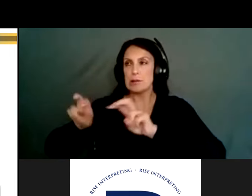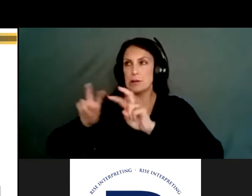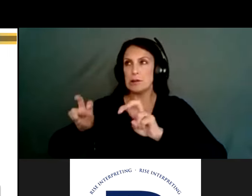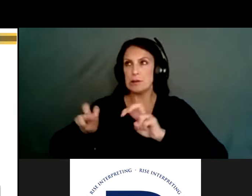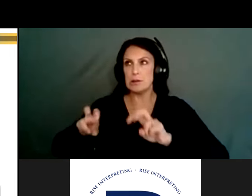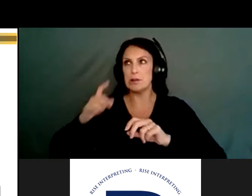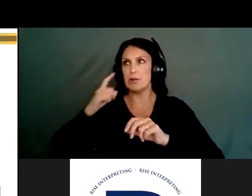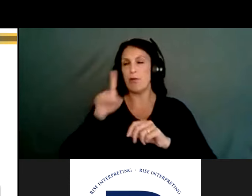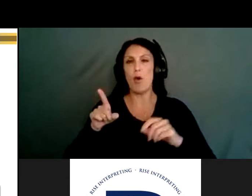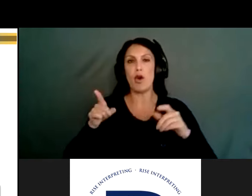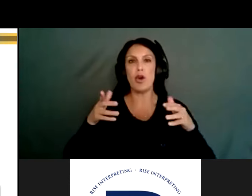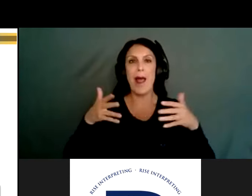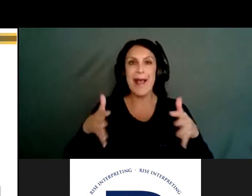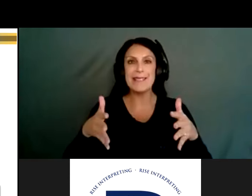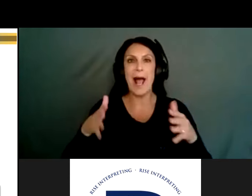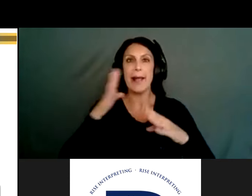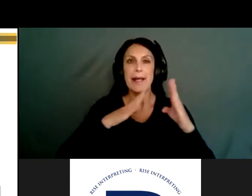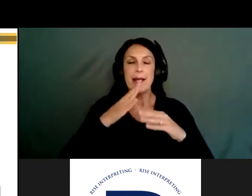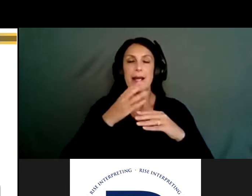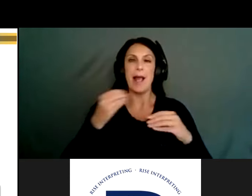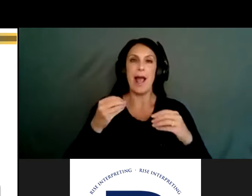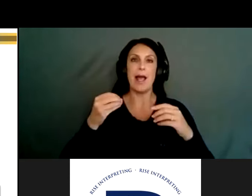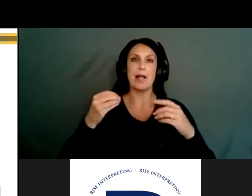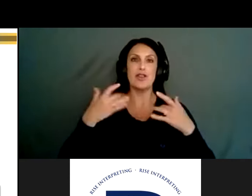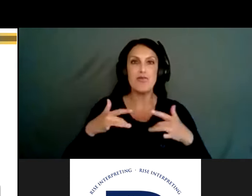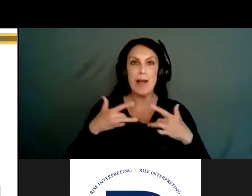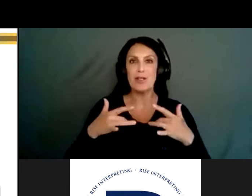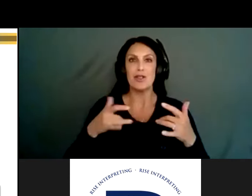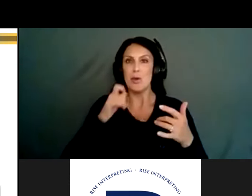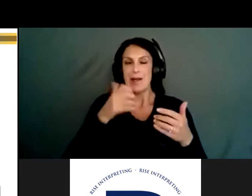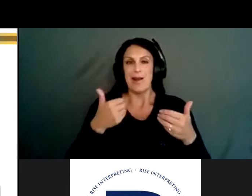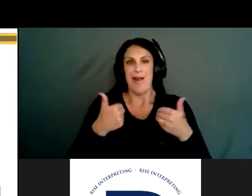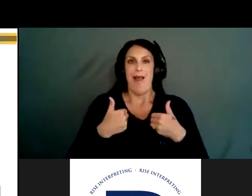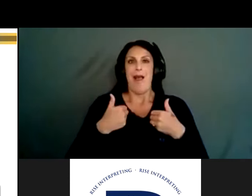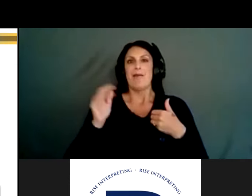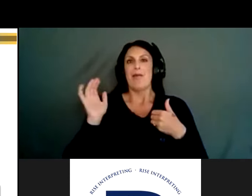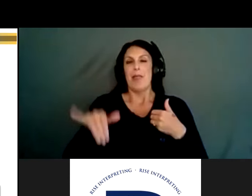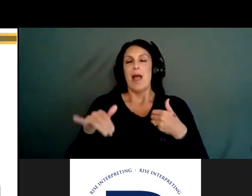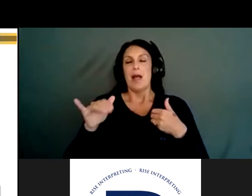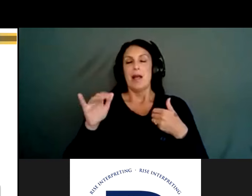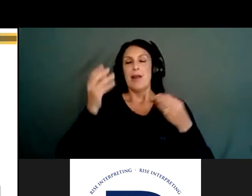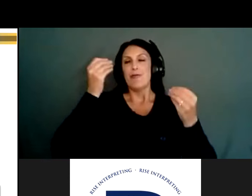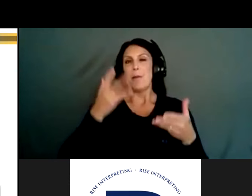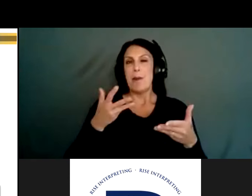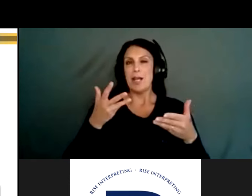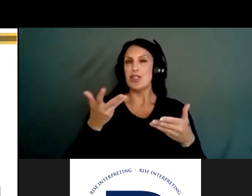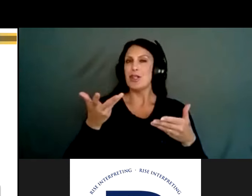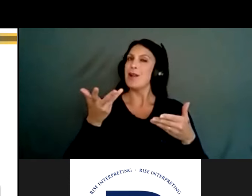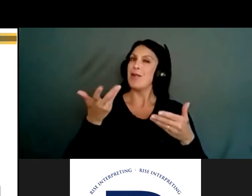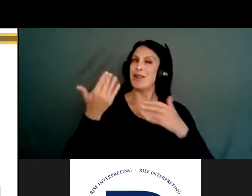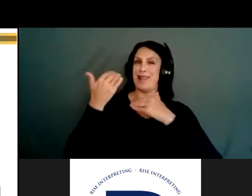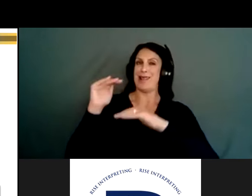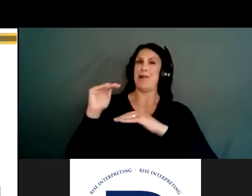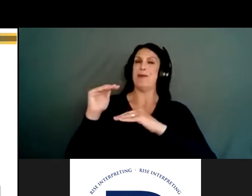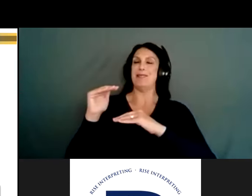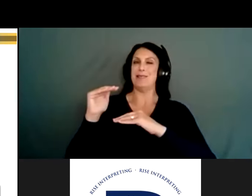County, uh, broadly. And so, well, you know, there's, there's limits to what, you know, we can produce data